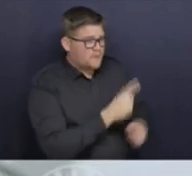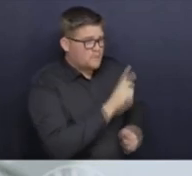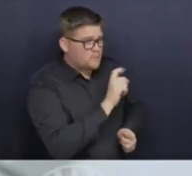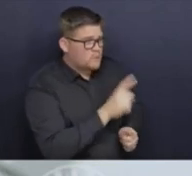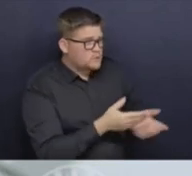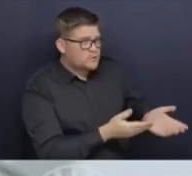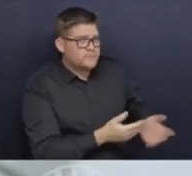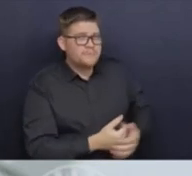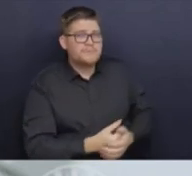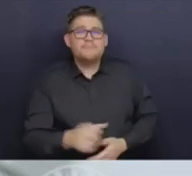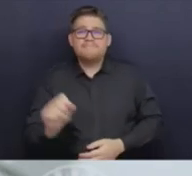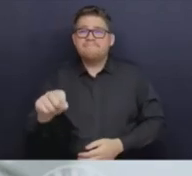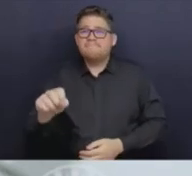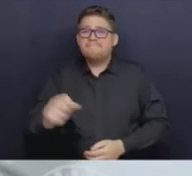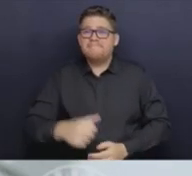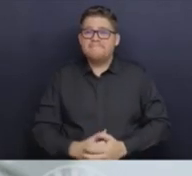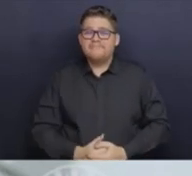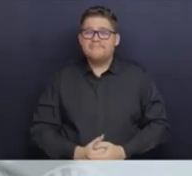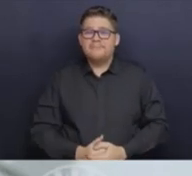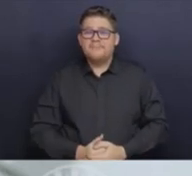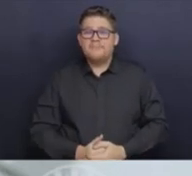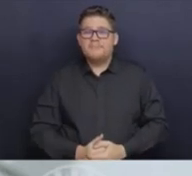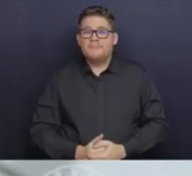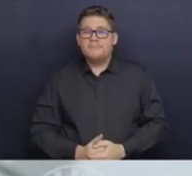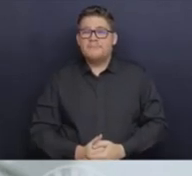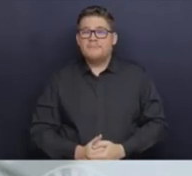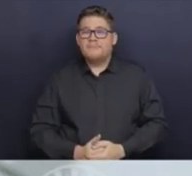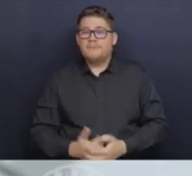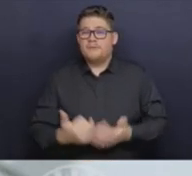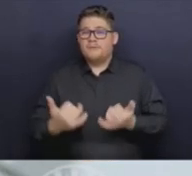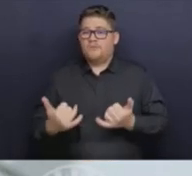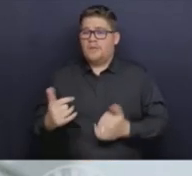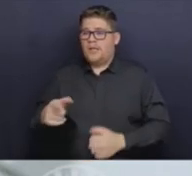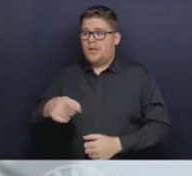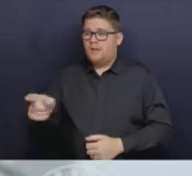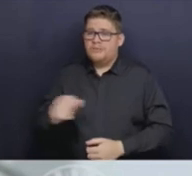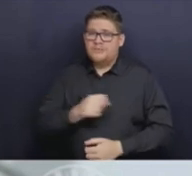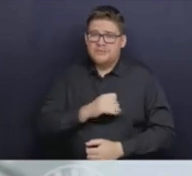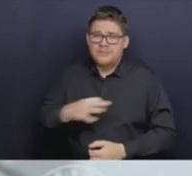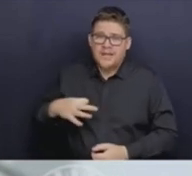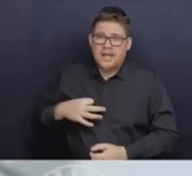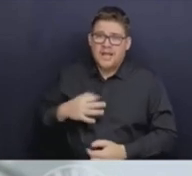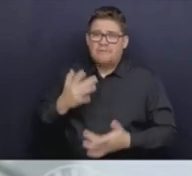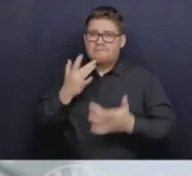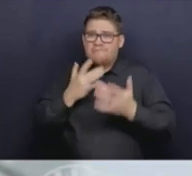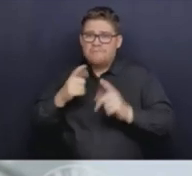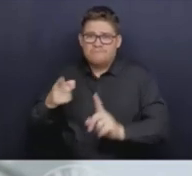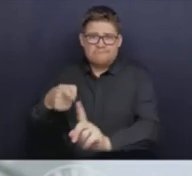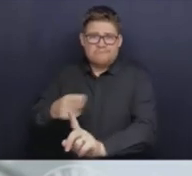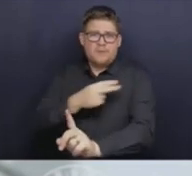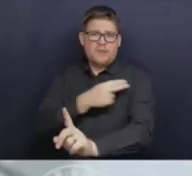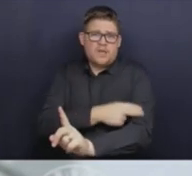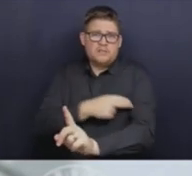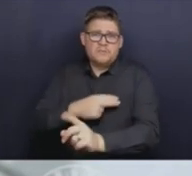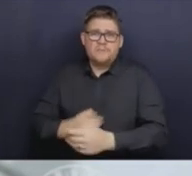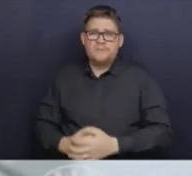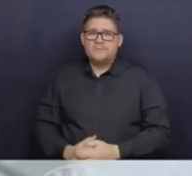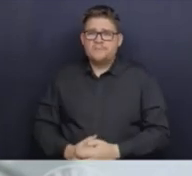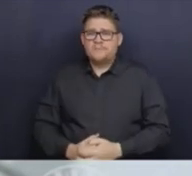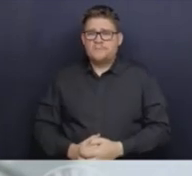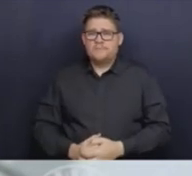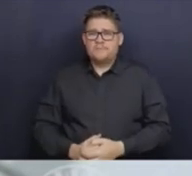I do. Dr. Ergen, with a shortage in our healthcare system in terms of staff, we've seen over the last little bit increase